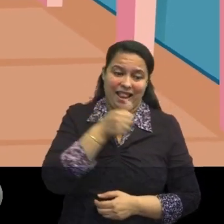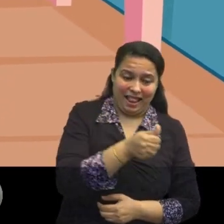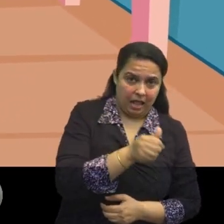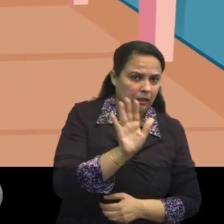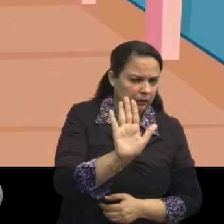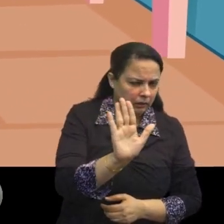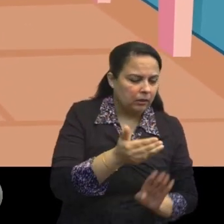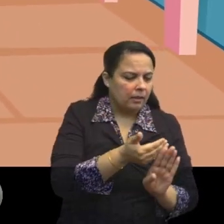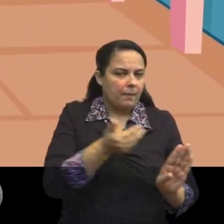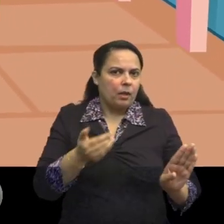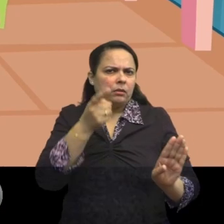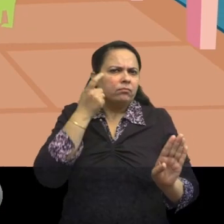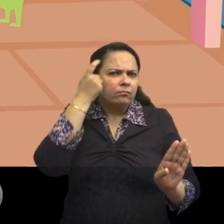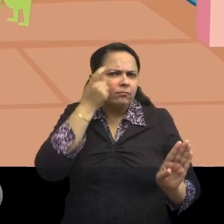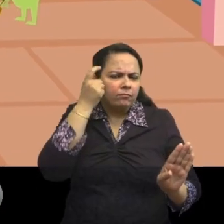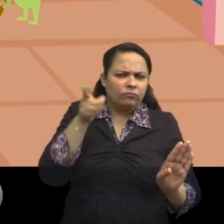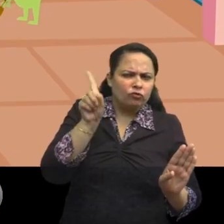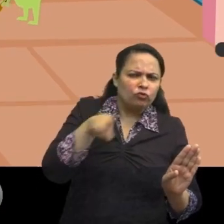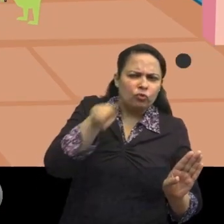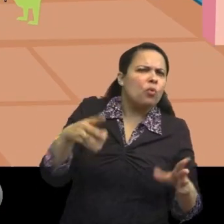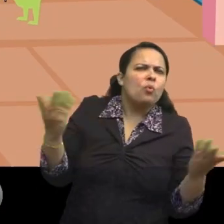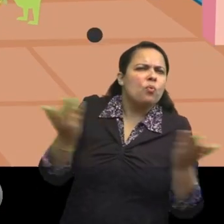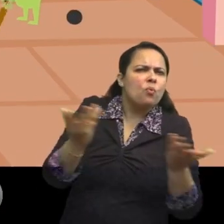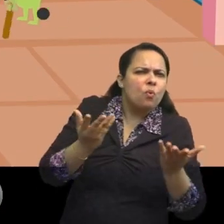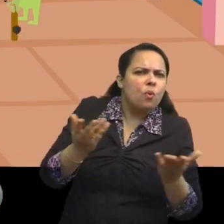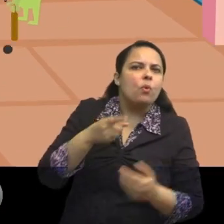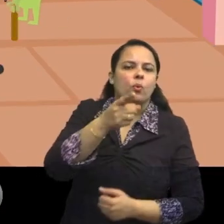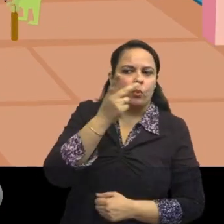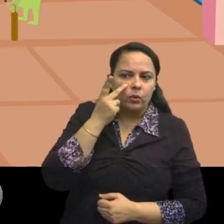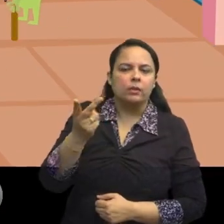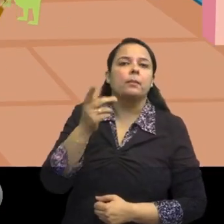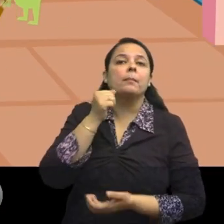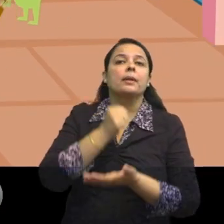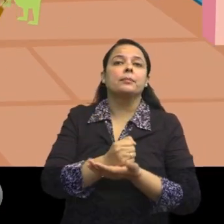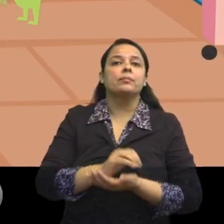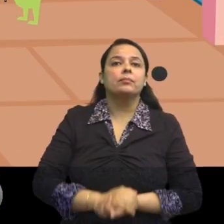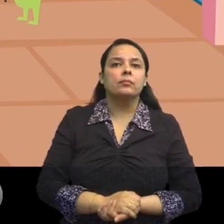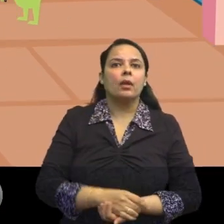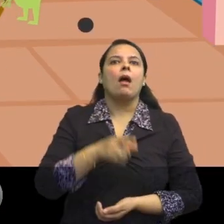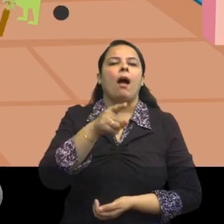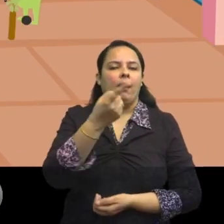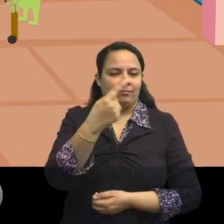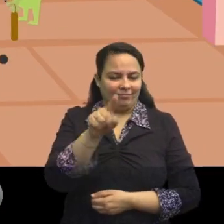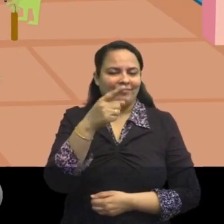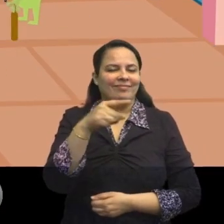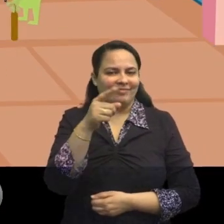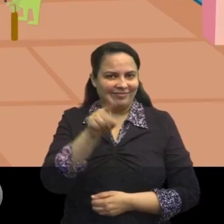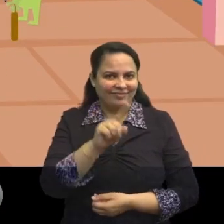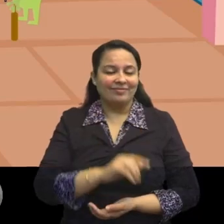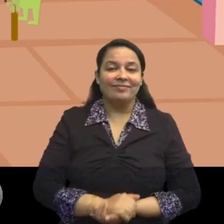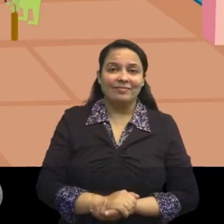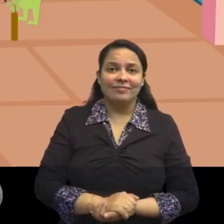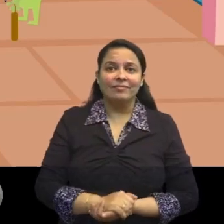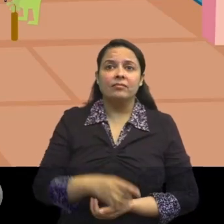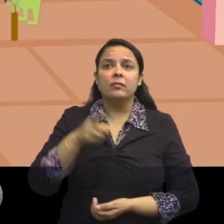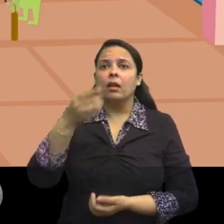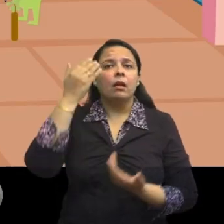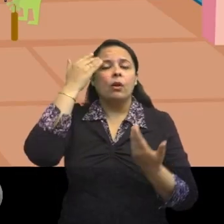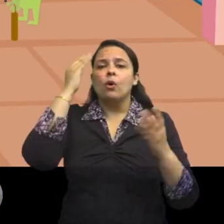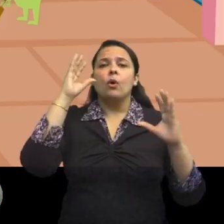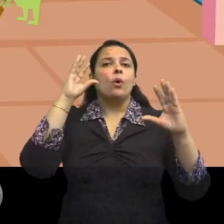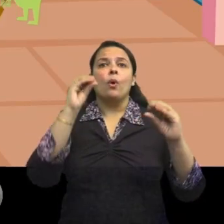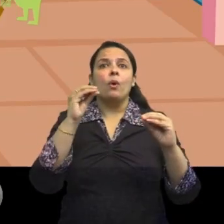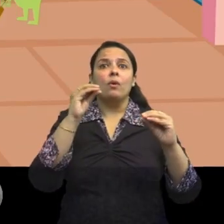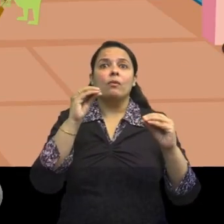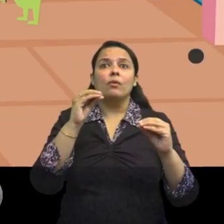Wow, what a hit by Jojo. But wait, is it right to play on the road? What do you